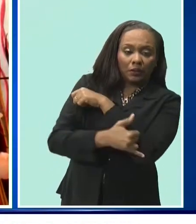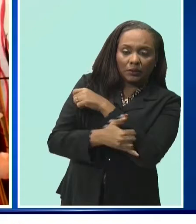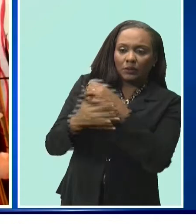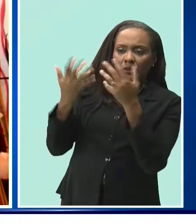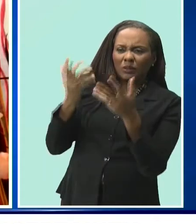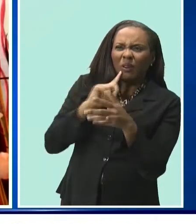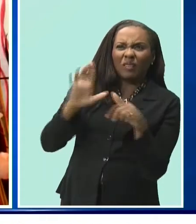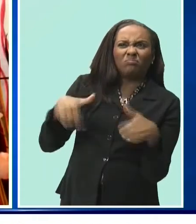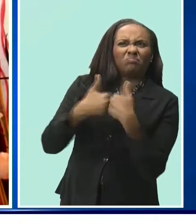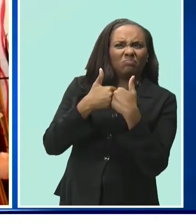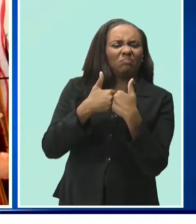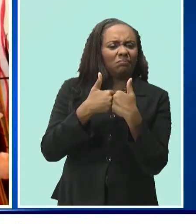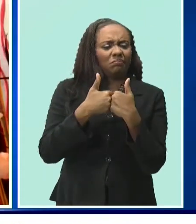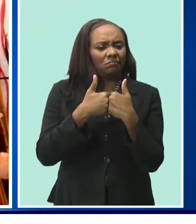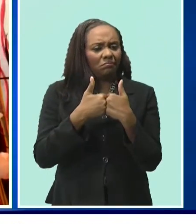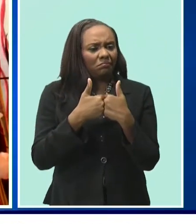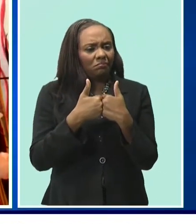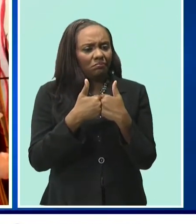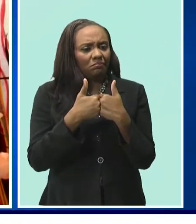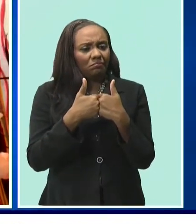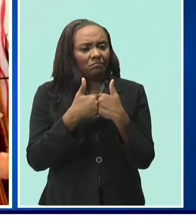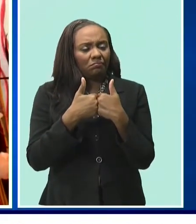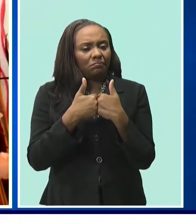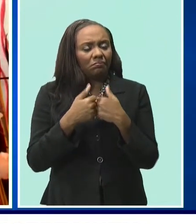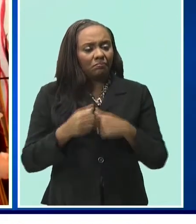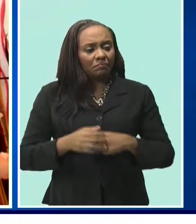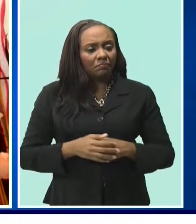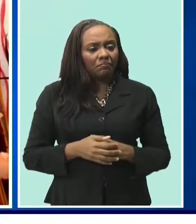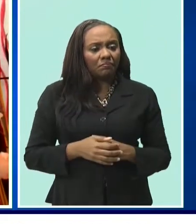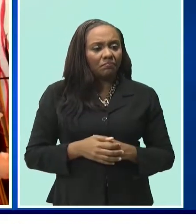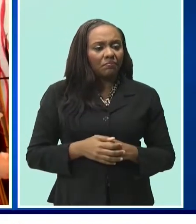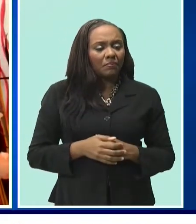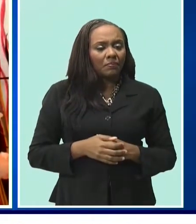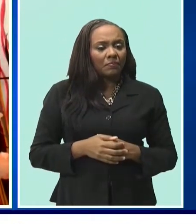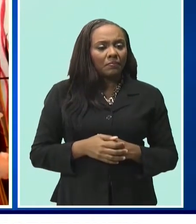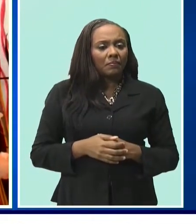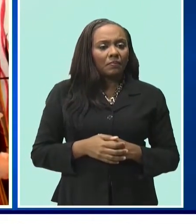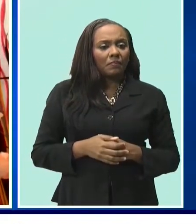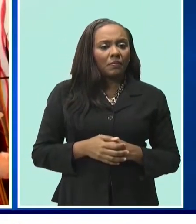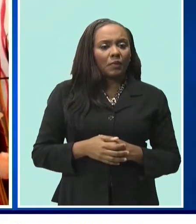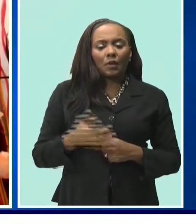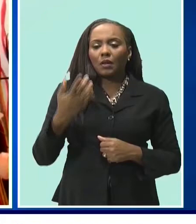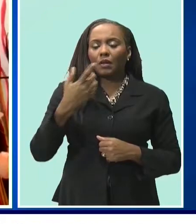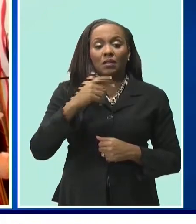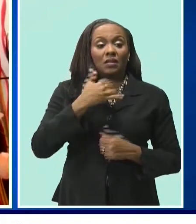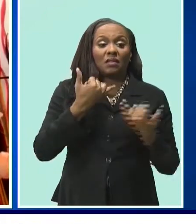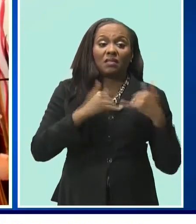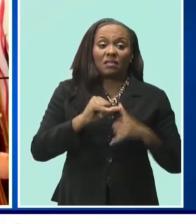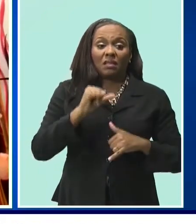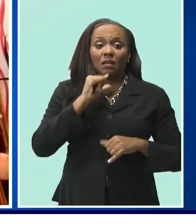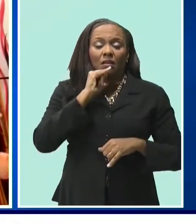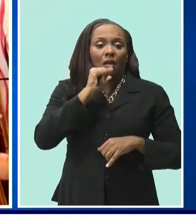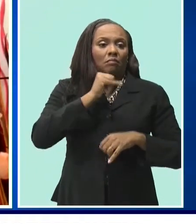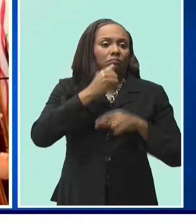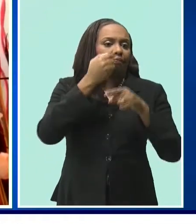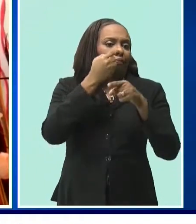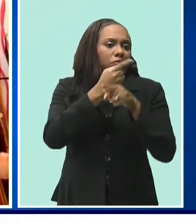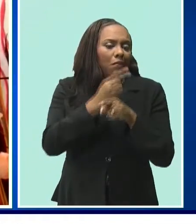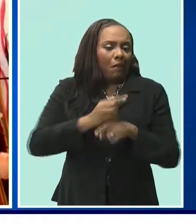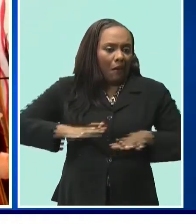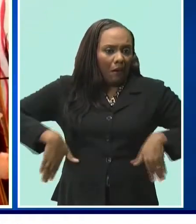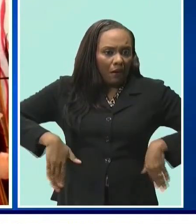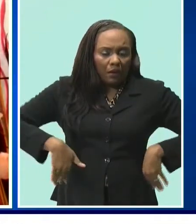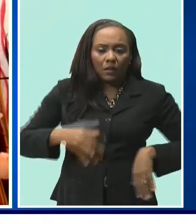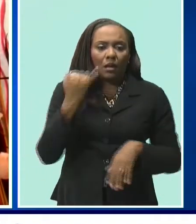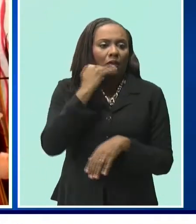challenging, because in every respect, we have not gotten it right. So then, where the PPE cannot